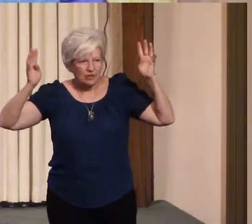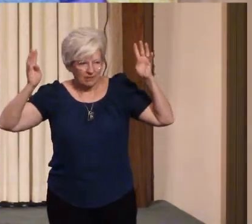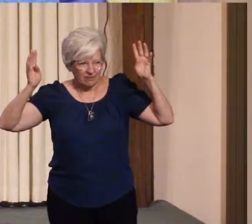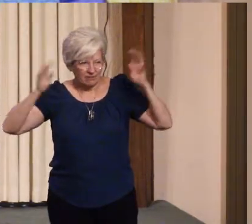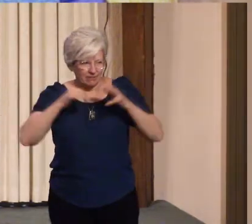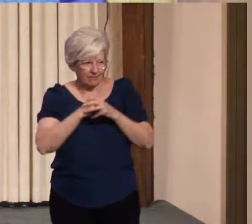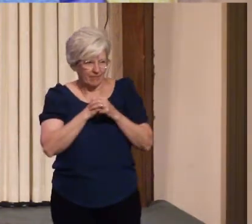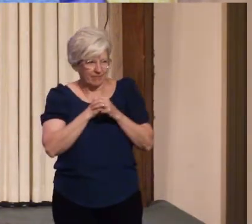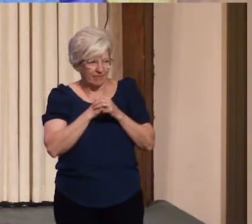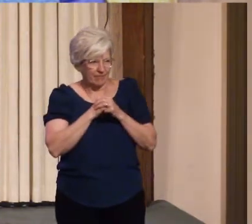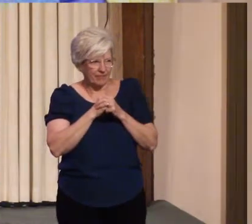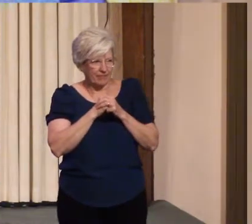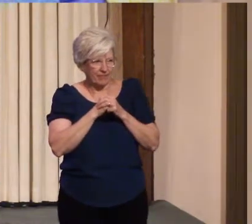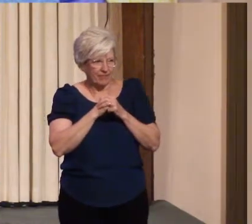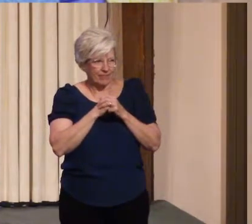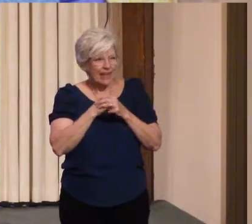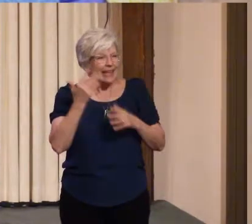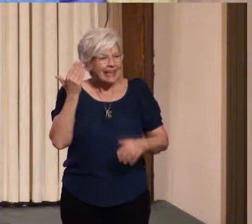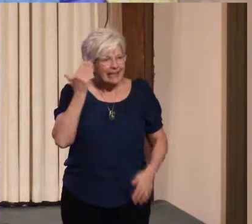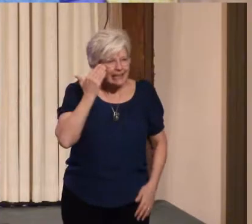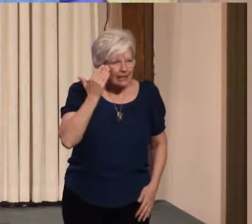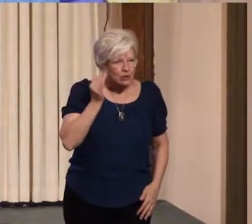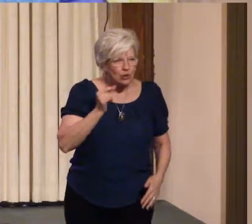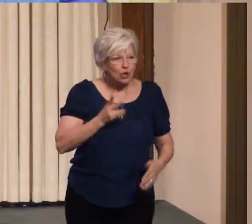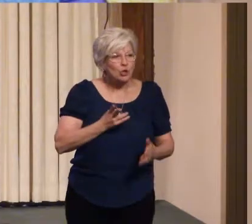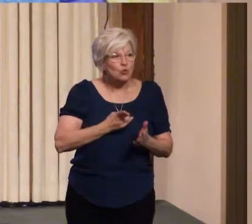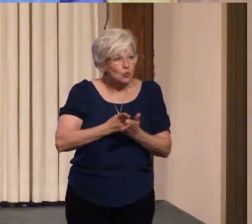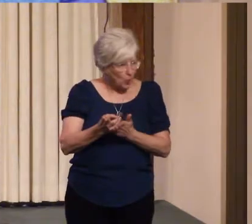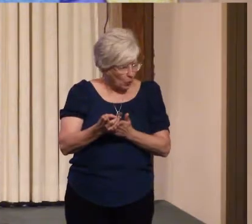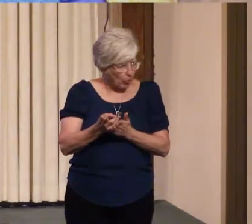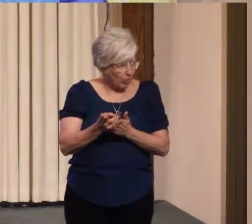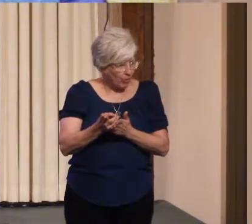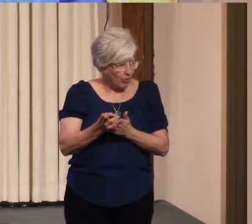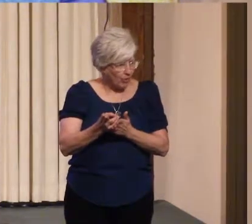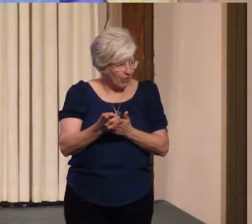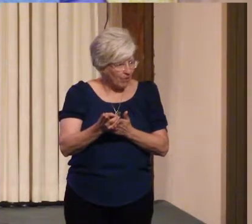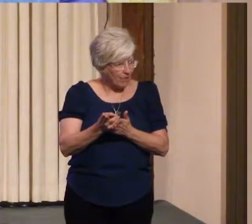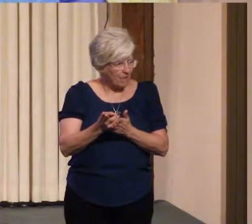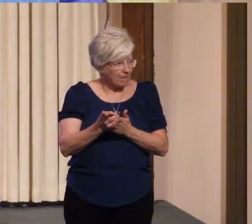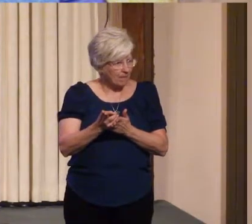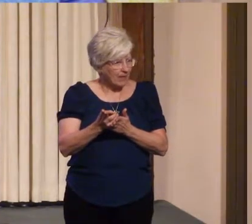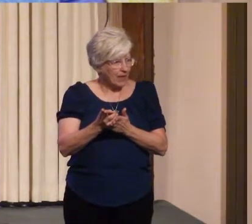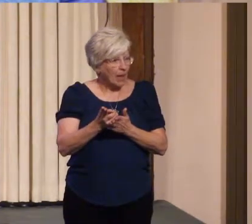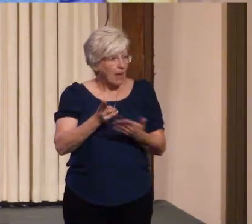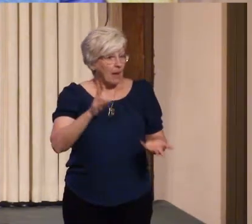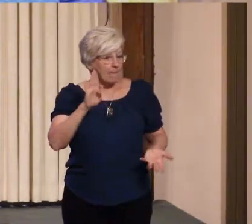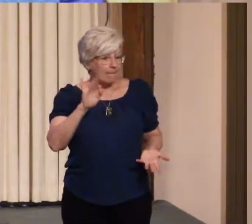get to the truth by returning that with good